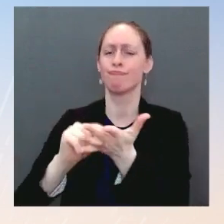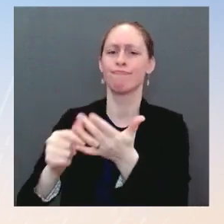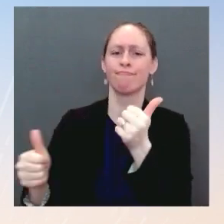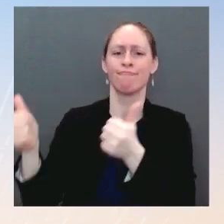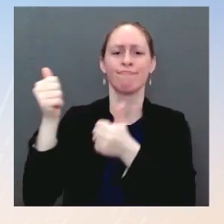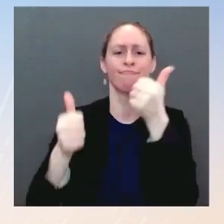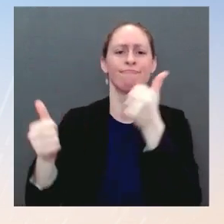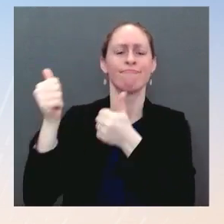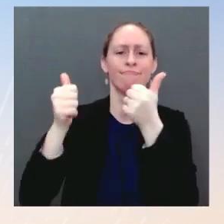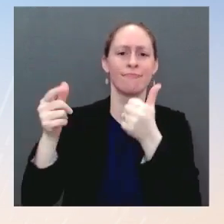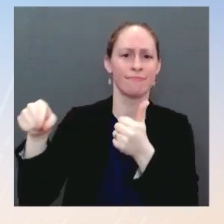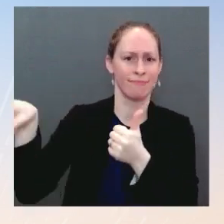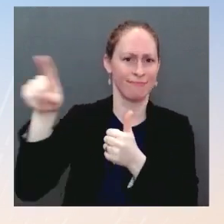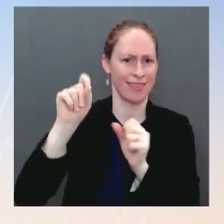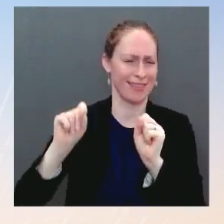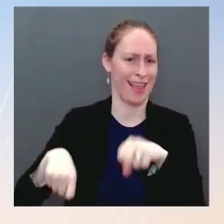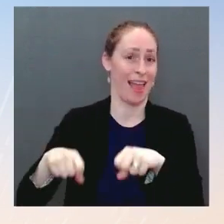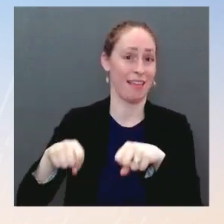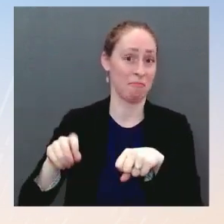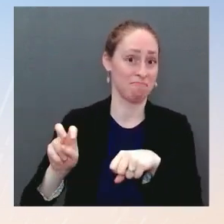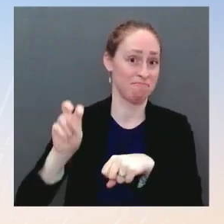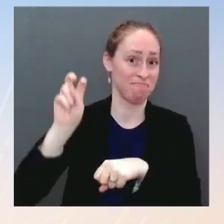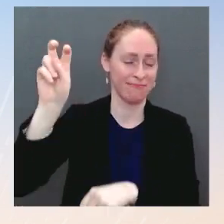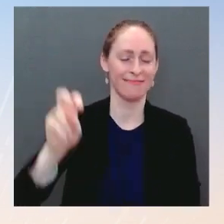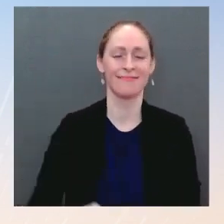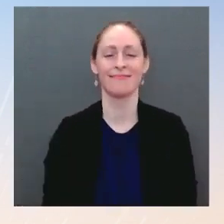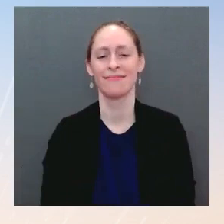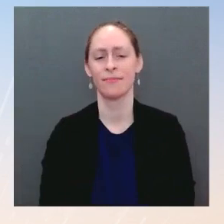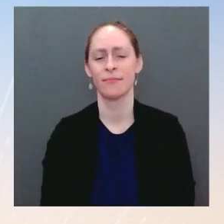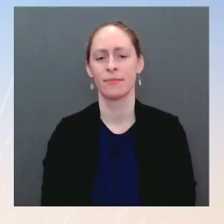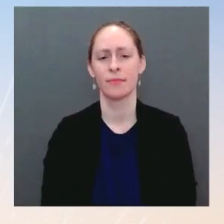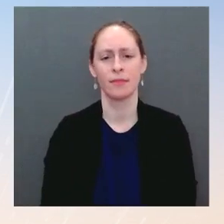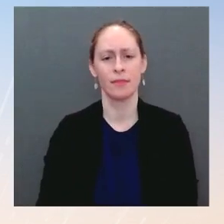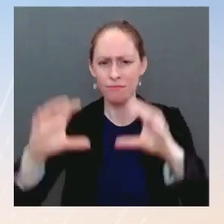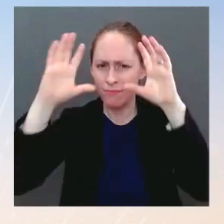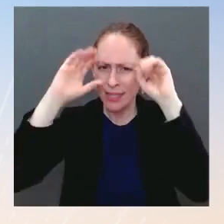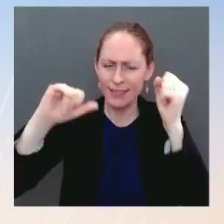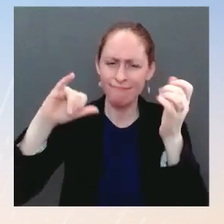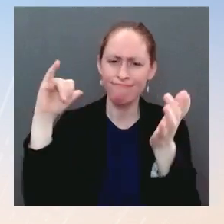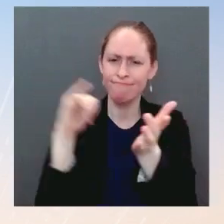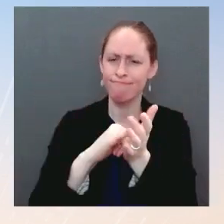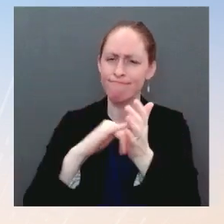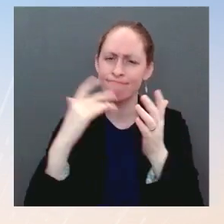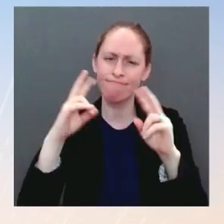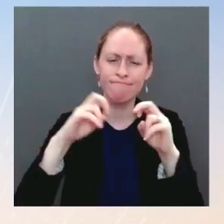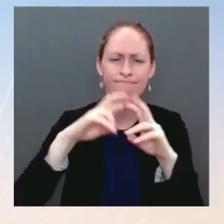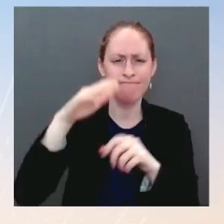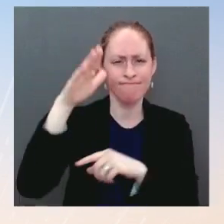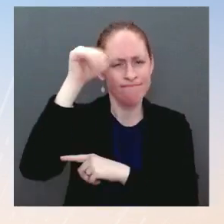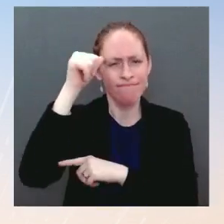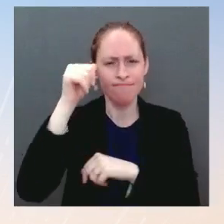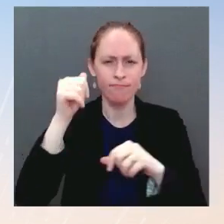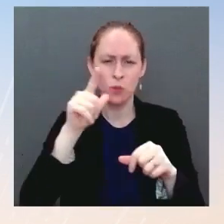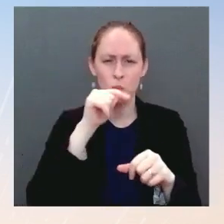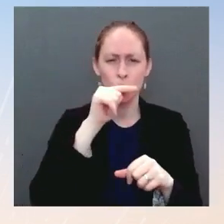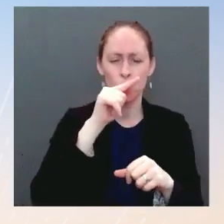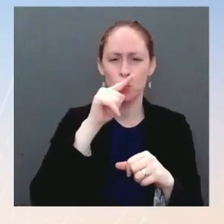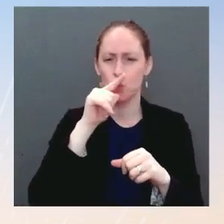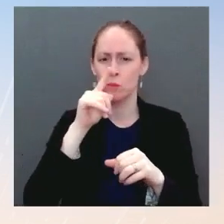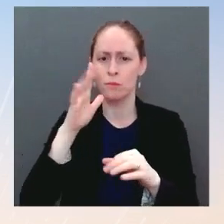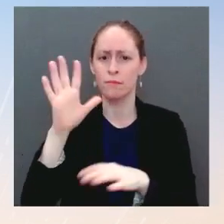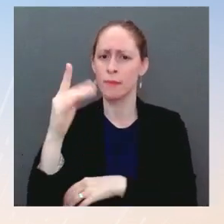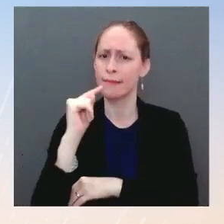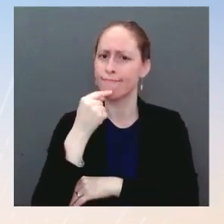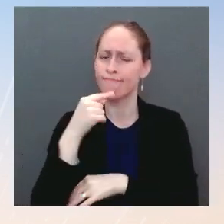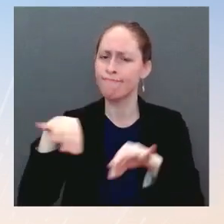with rigor, with the seriousness that it warrants, and he is hopeful he will have a partnership in